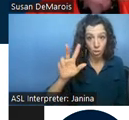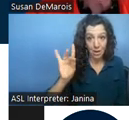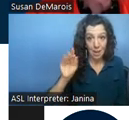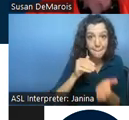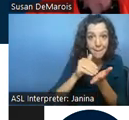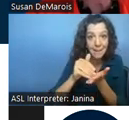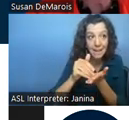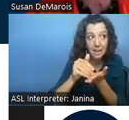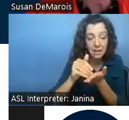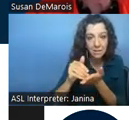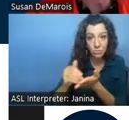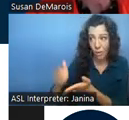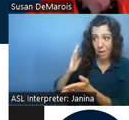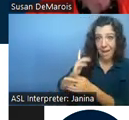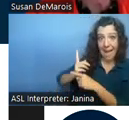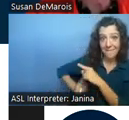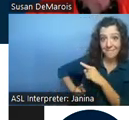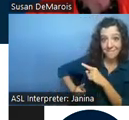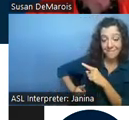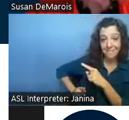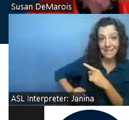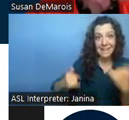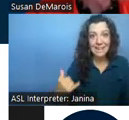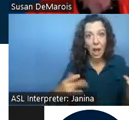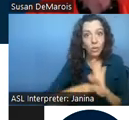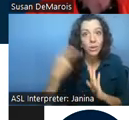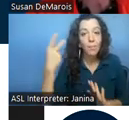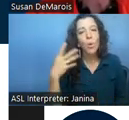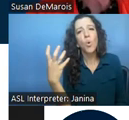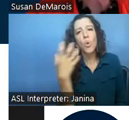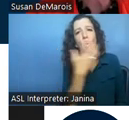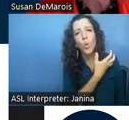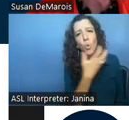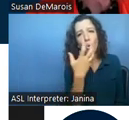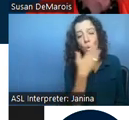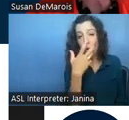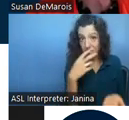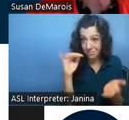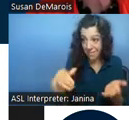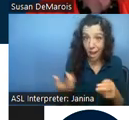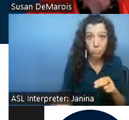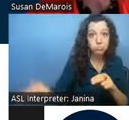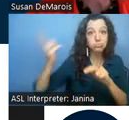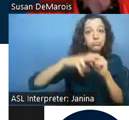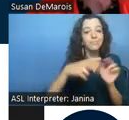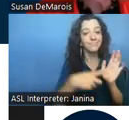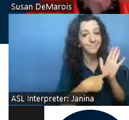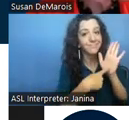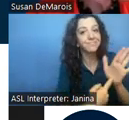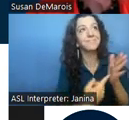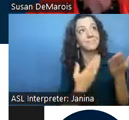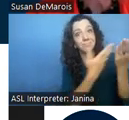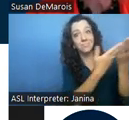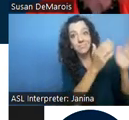half half of the size it is today and this significant increase represents a commitment to